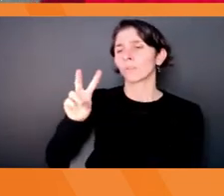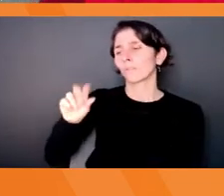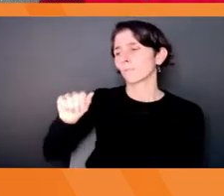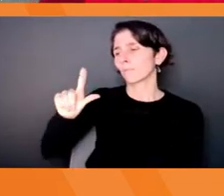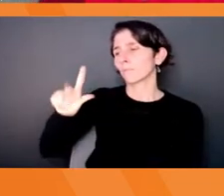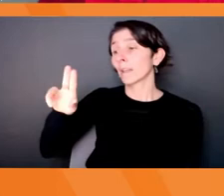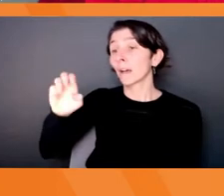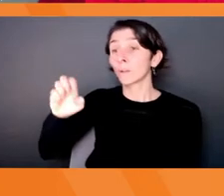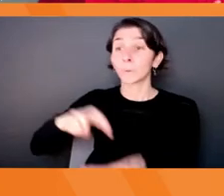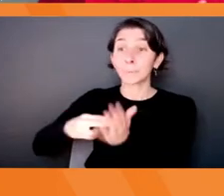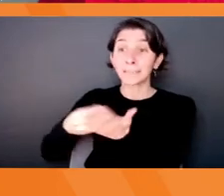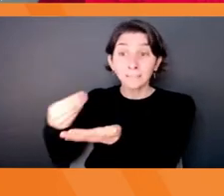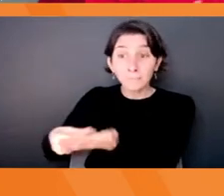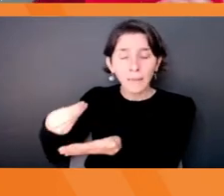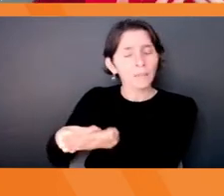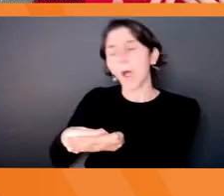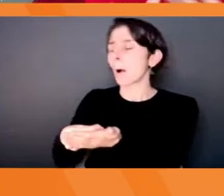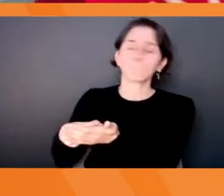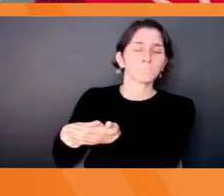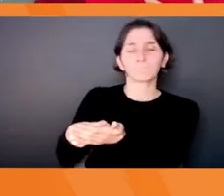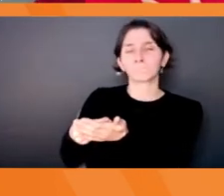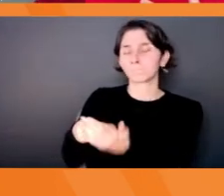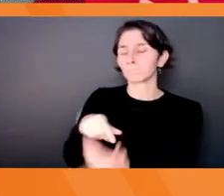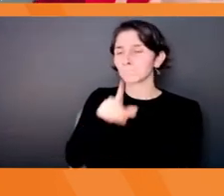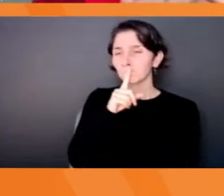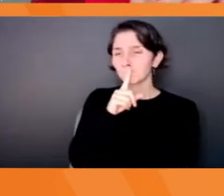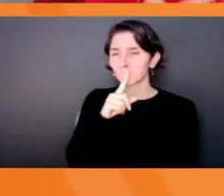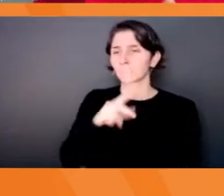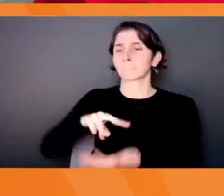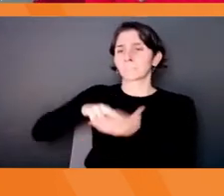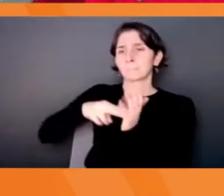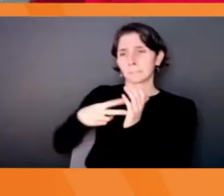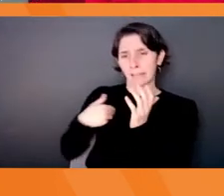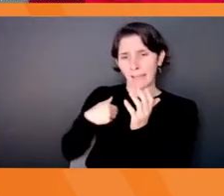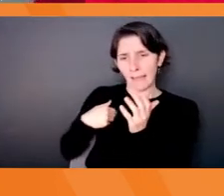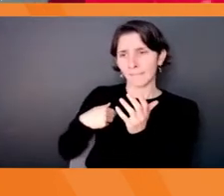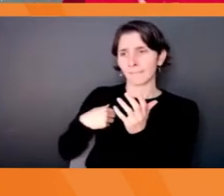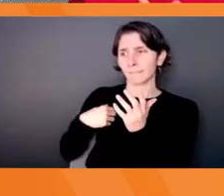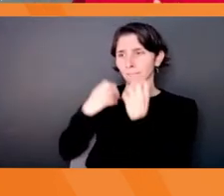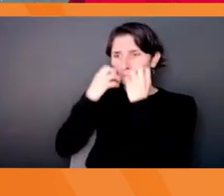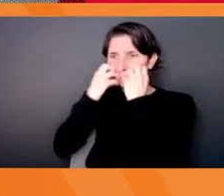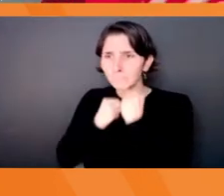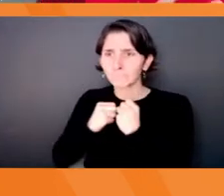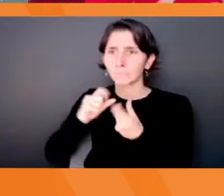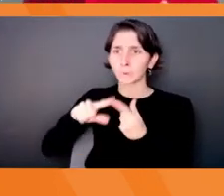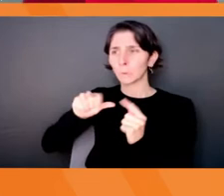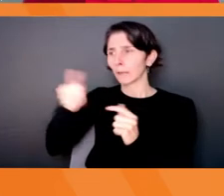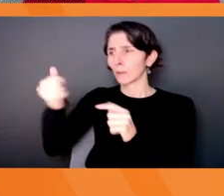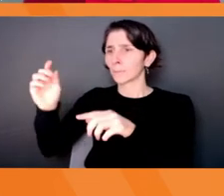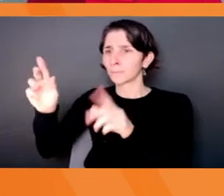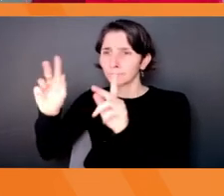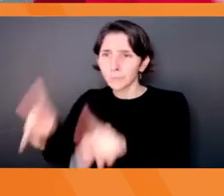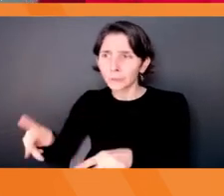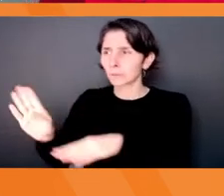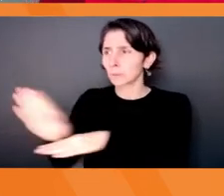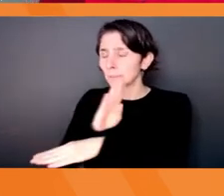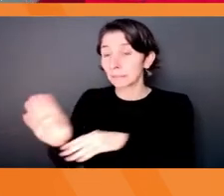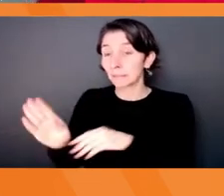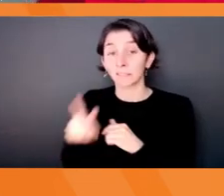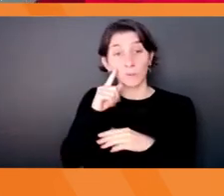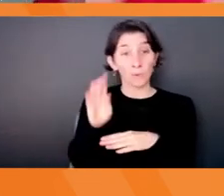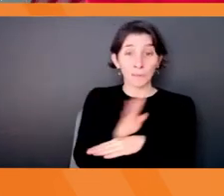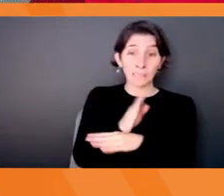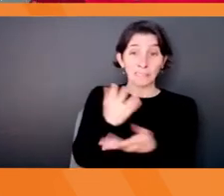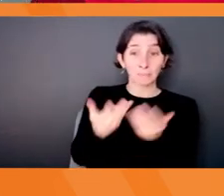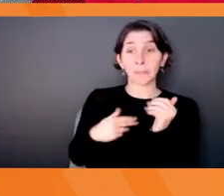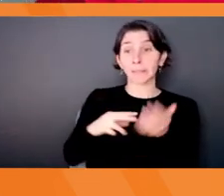only financial. It just means that it has a, a meaning to somebody else. You know, in the case of business, it's a business value. So maybe it looks like